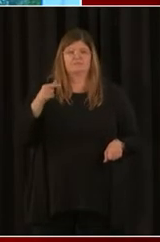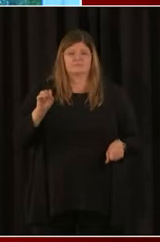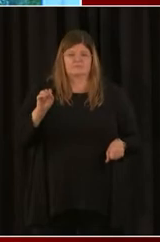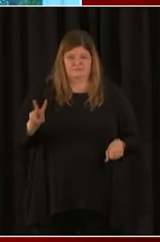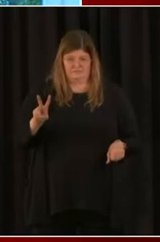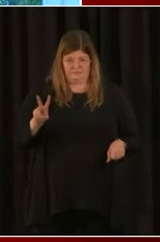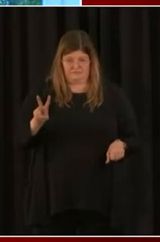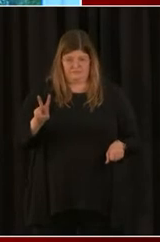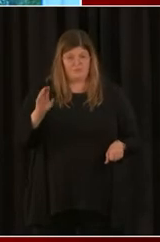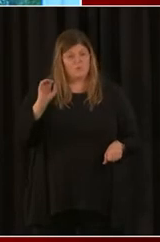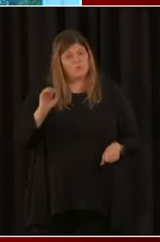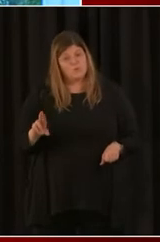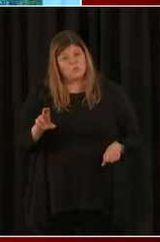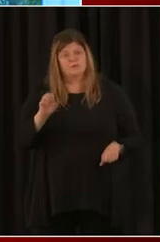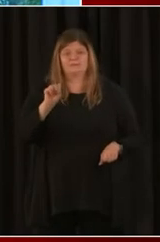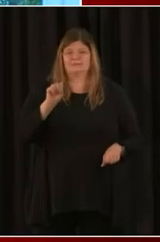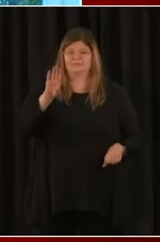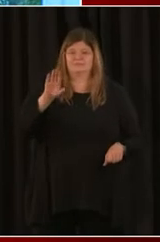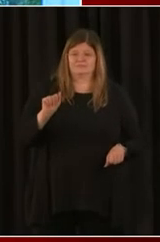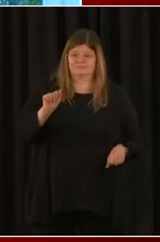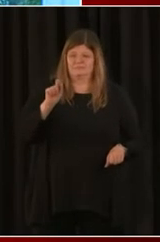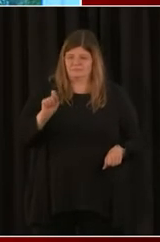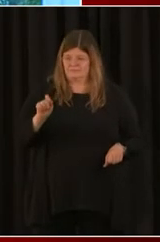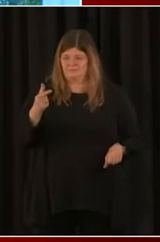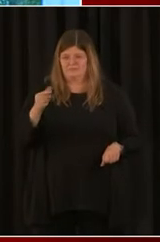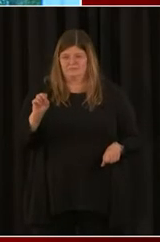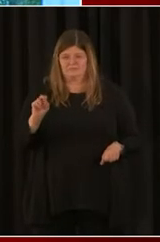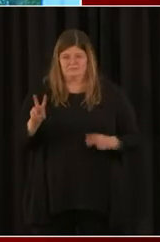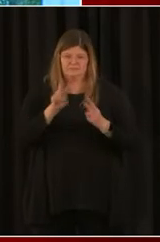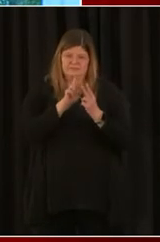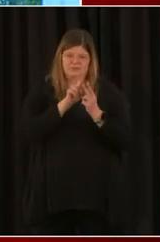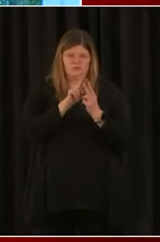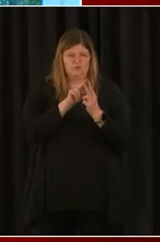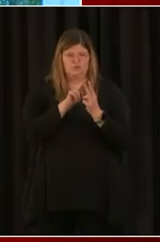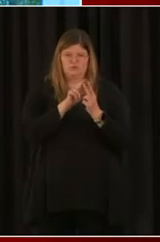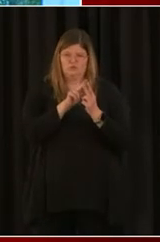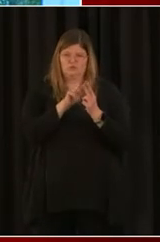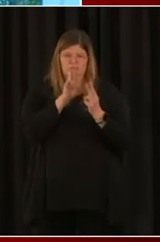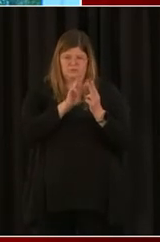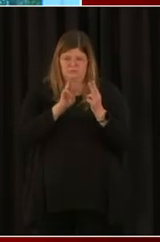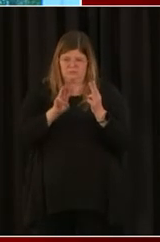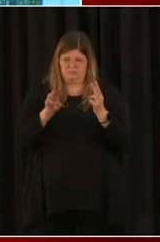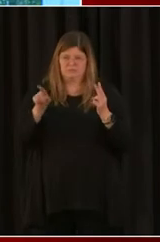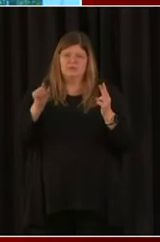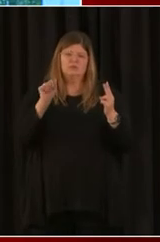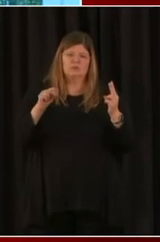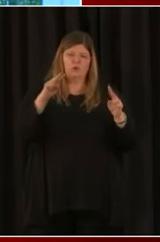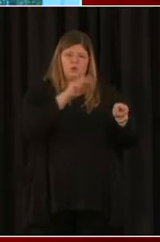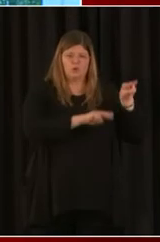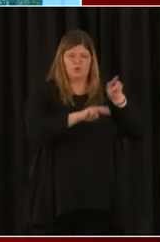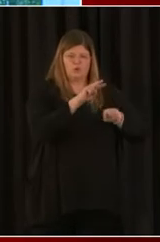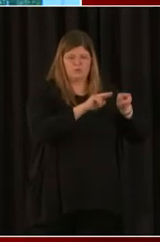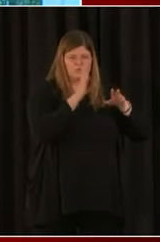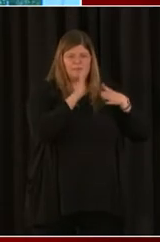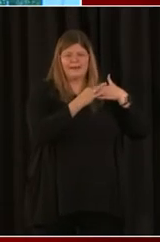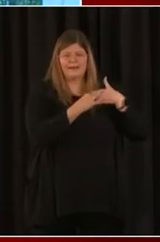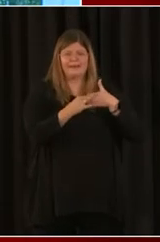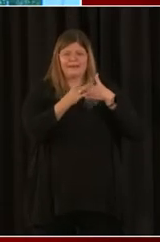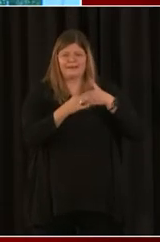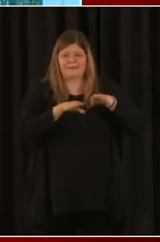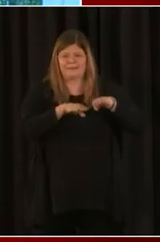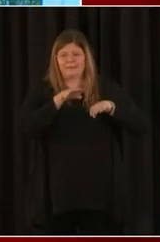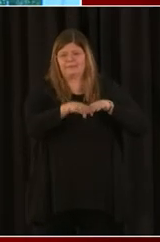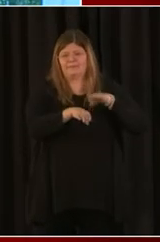.gov, and actually either one of those websites should be able to help walk you through the things that you